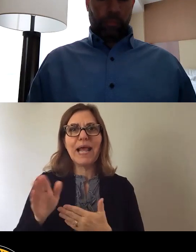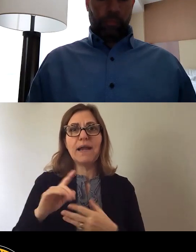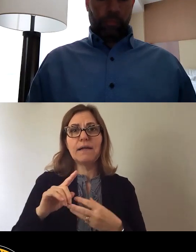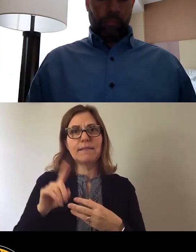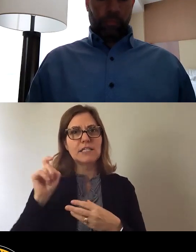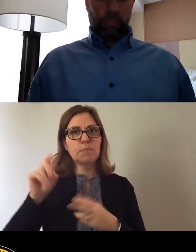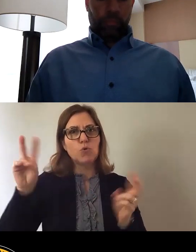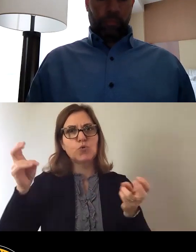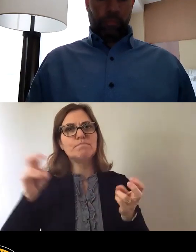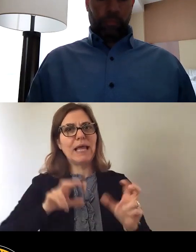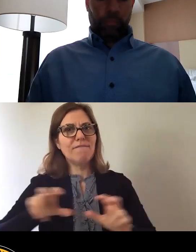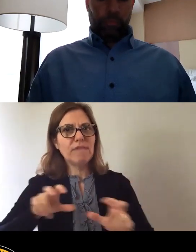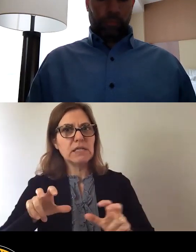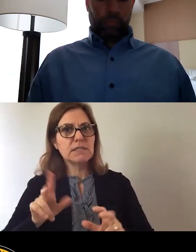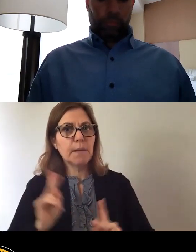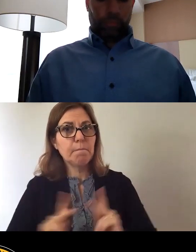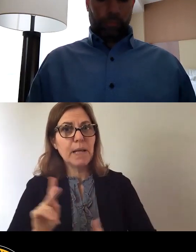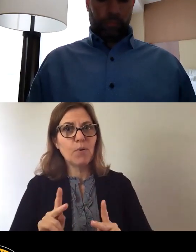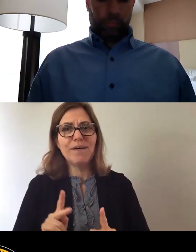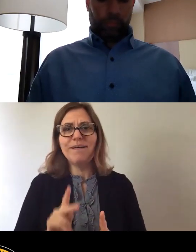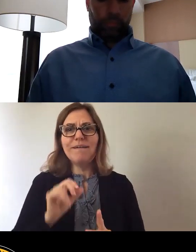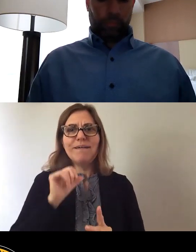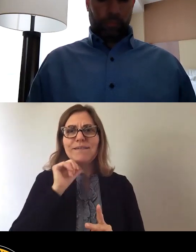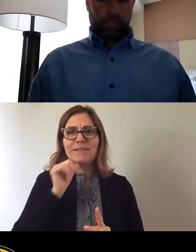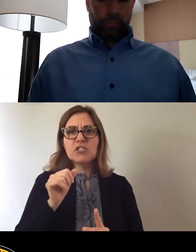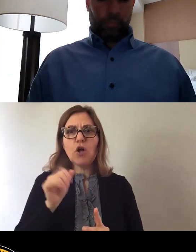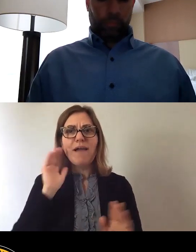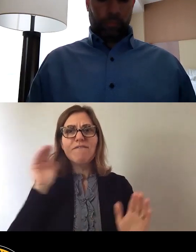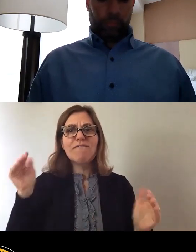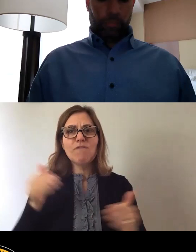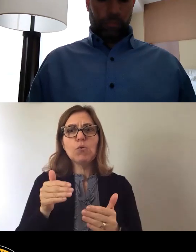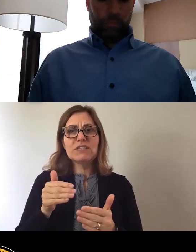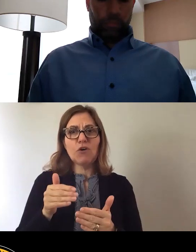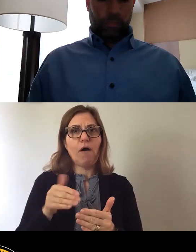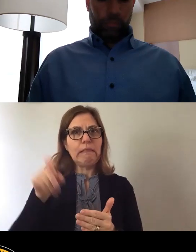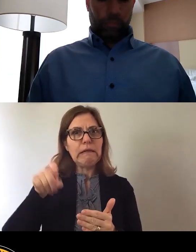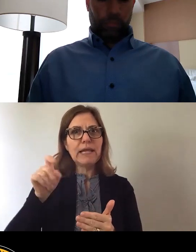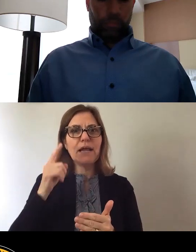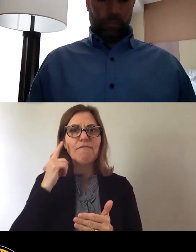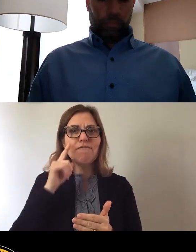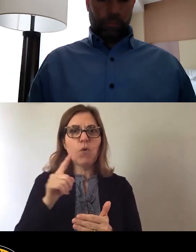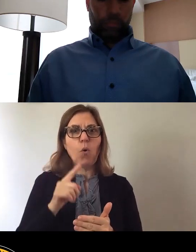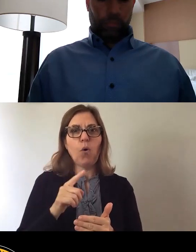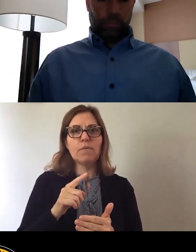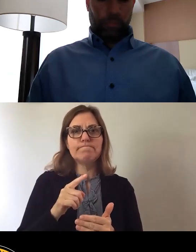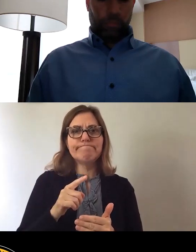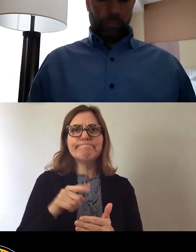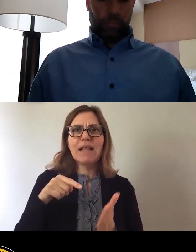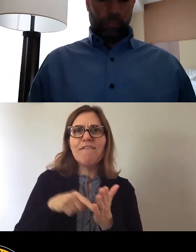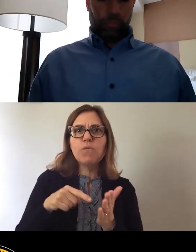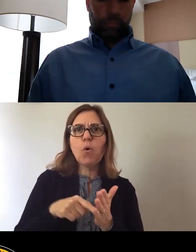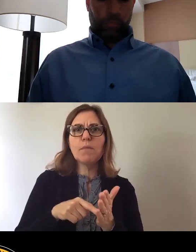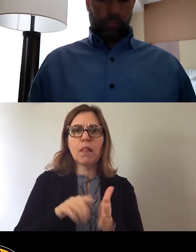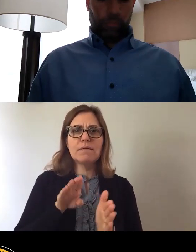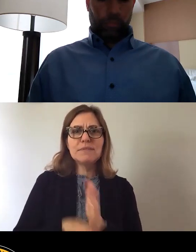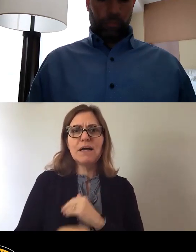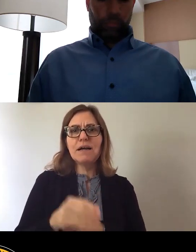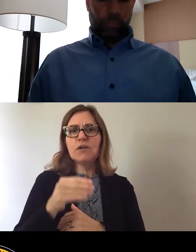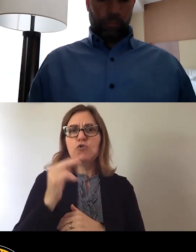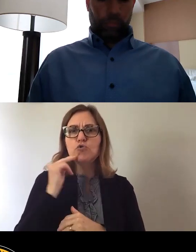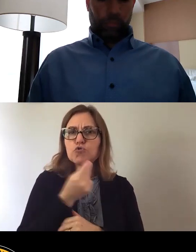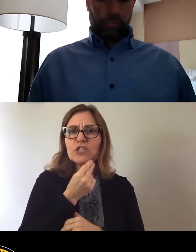does not center the drastic need for affordable, nutritious food. And to truly, quote, invest in place and planet,